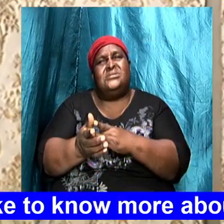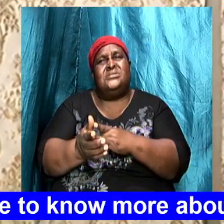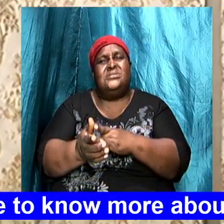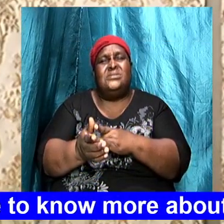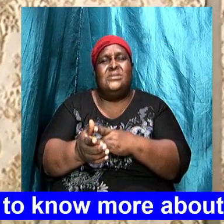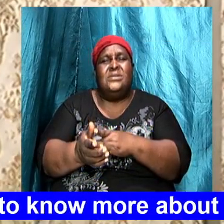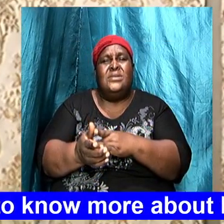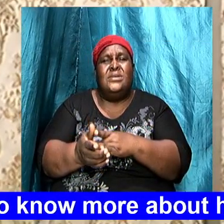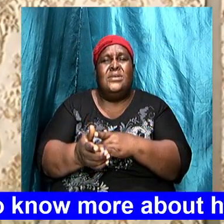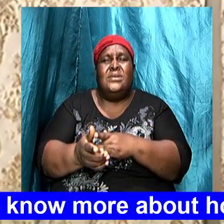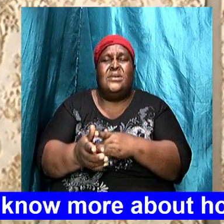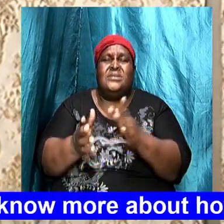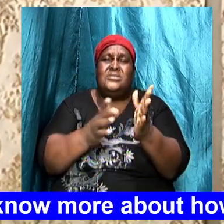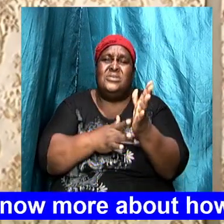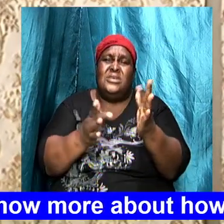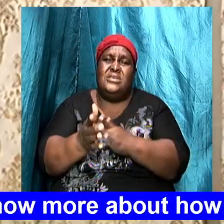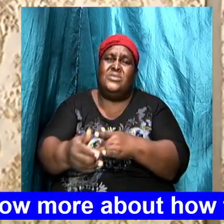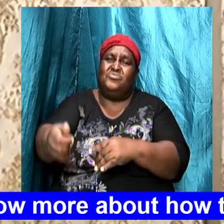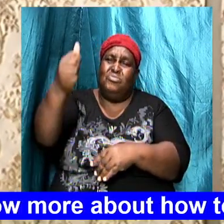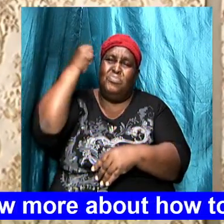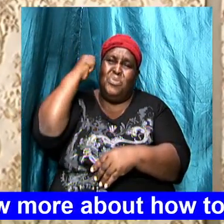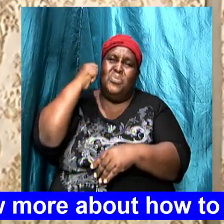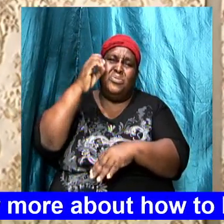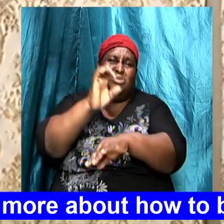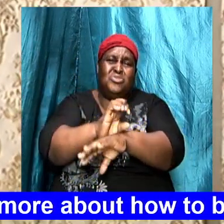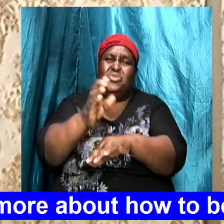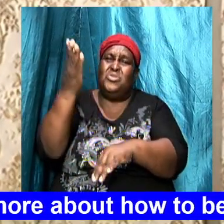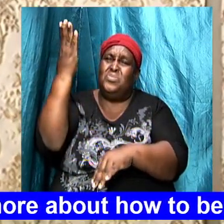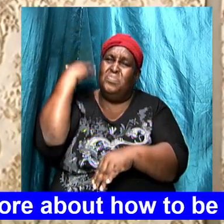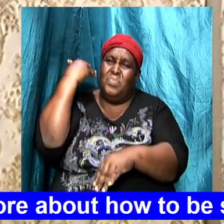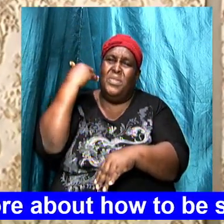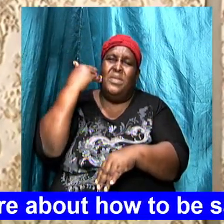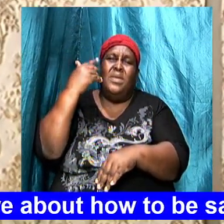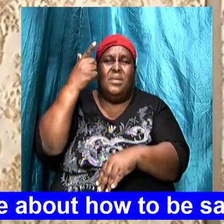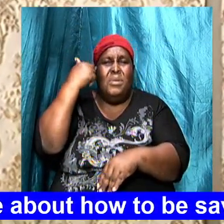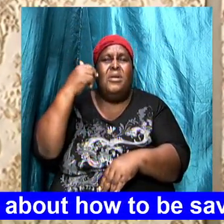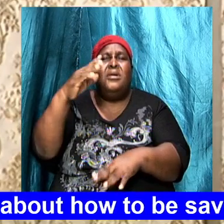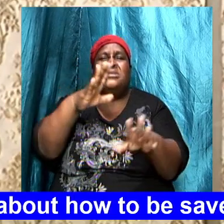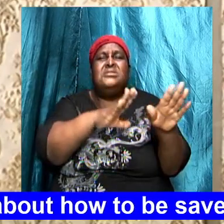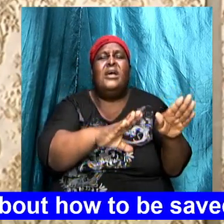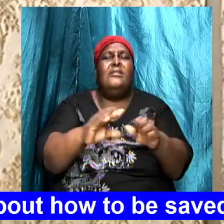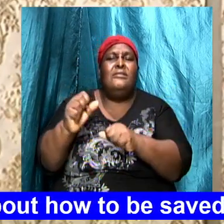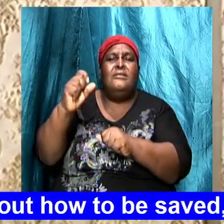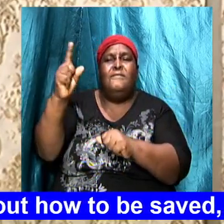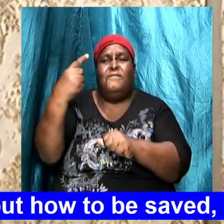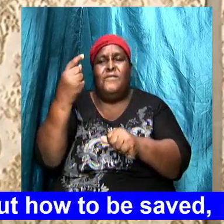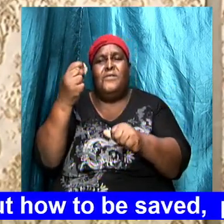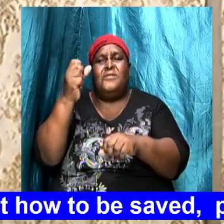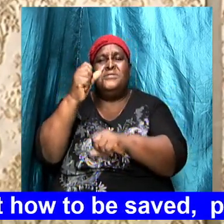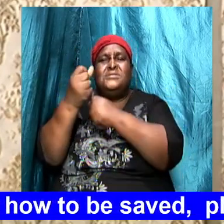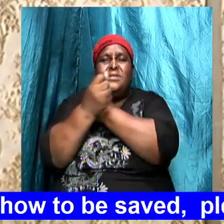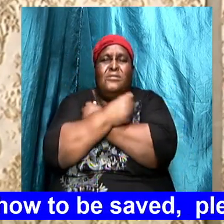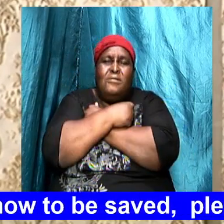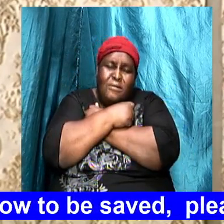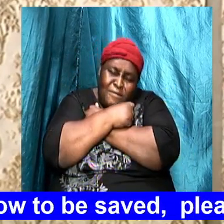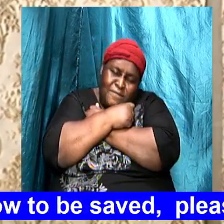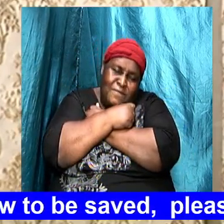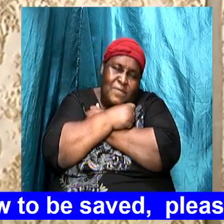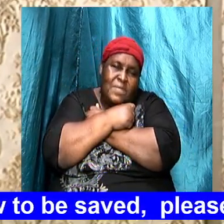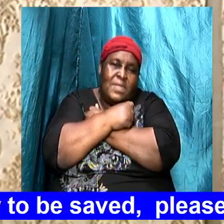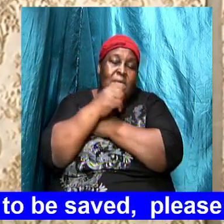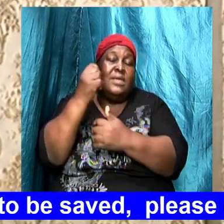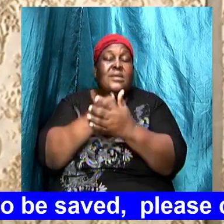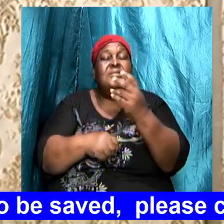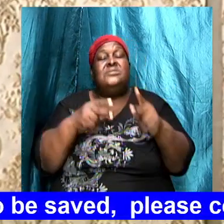left their first love their fervor the zeal the desire for him that drove them some people are